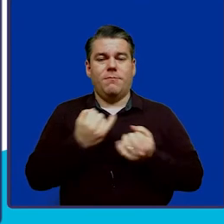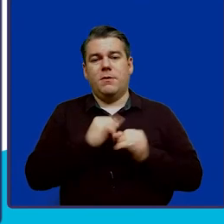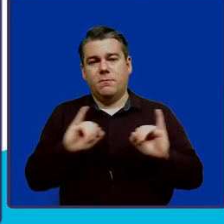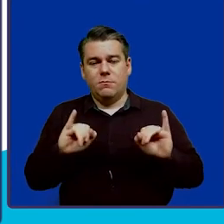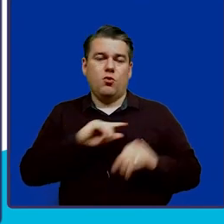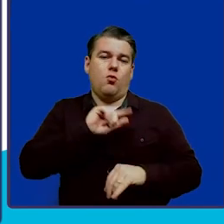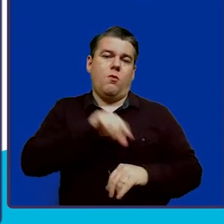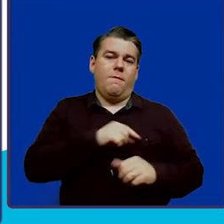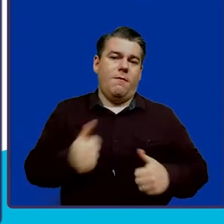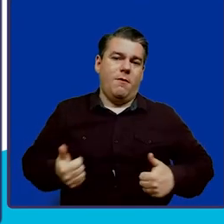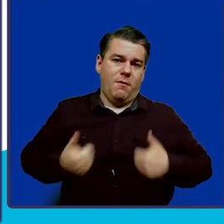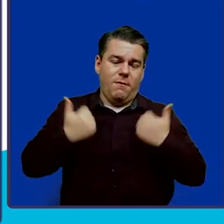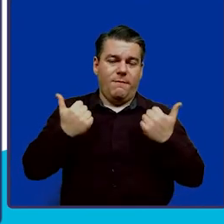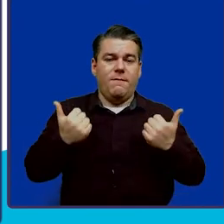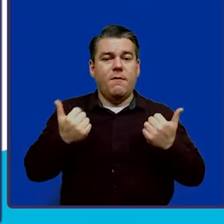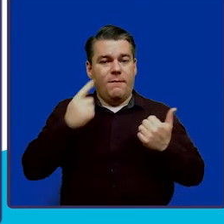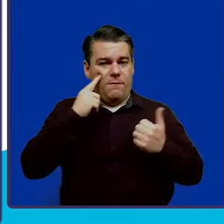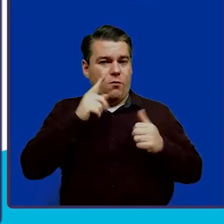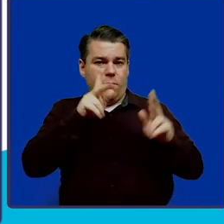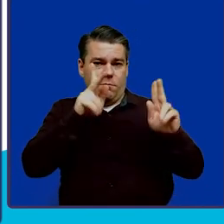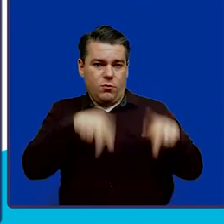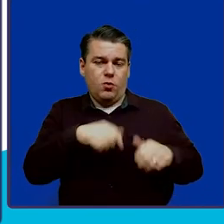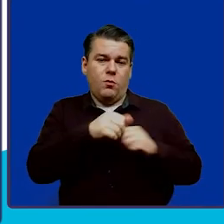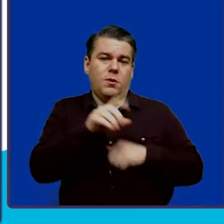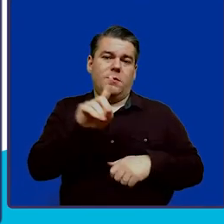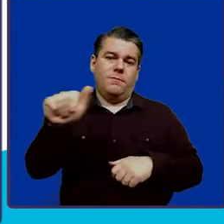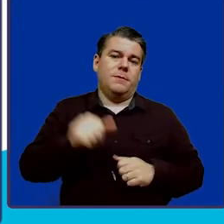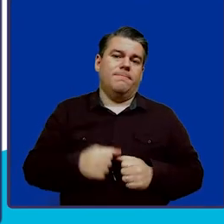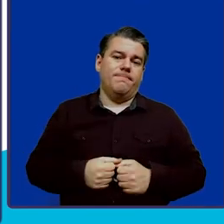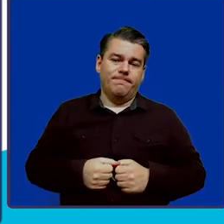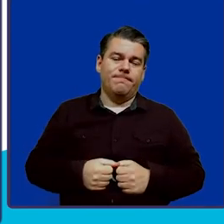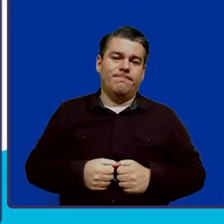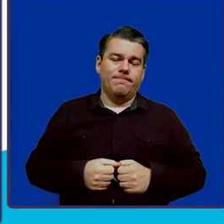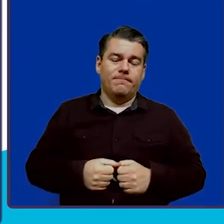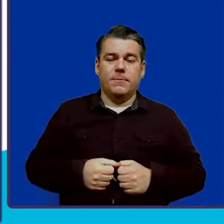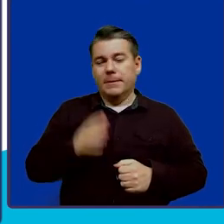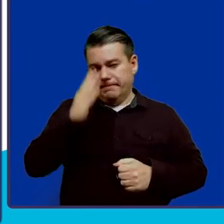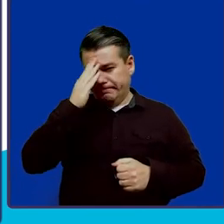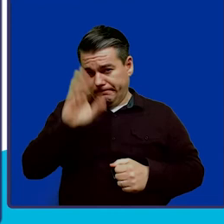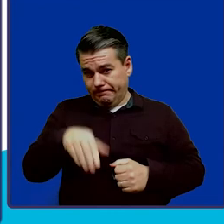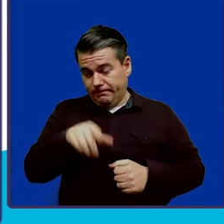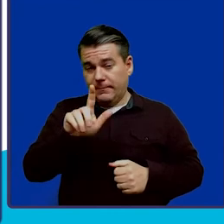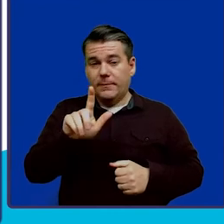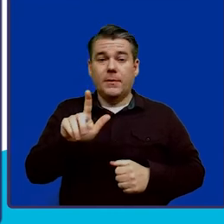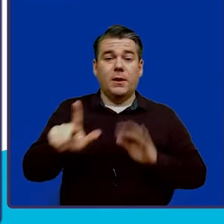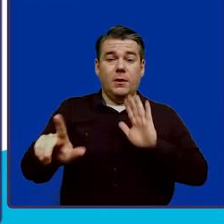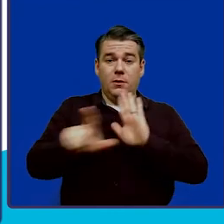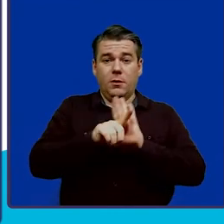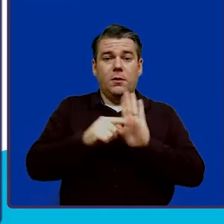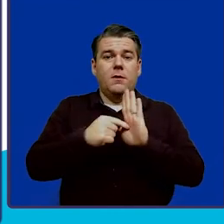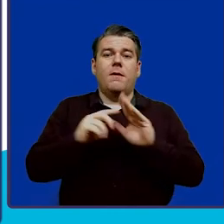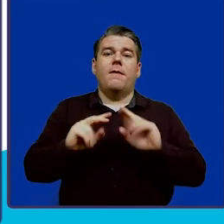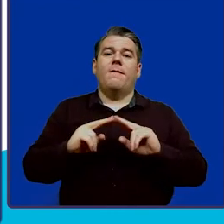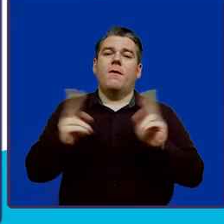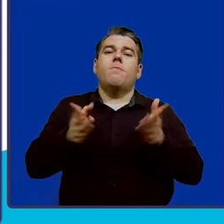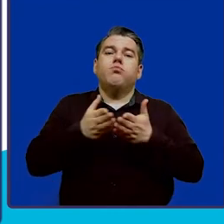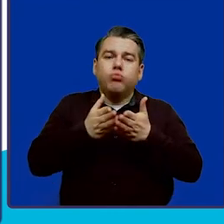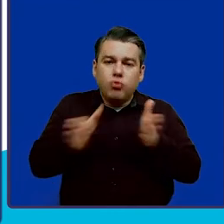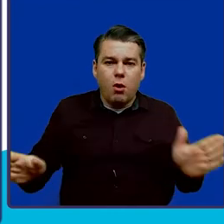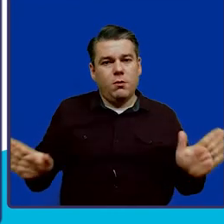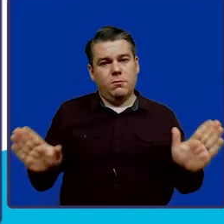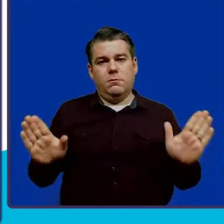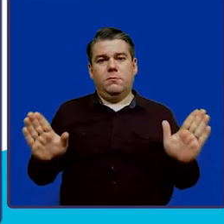or quality of life for the individual with a disability. So, note that the legislation is very broad in the